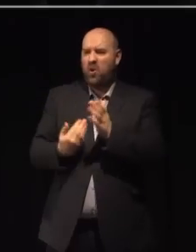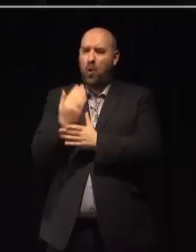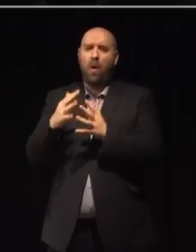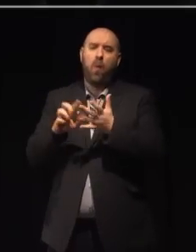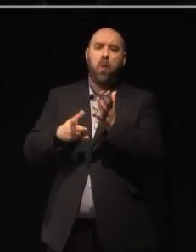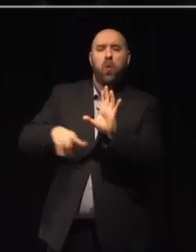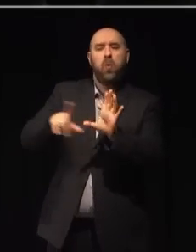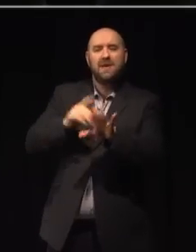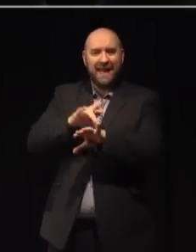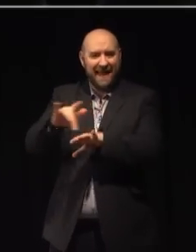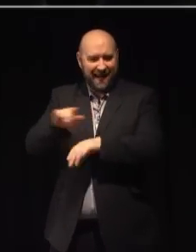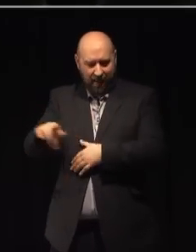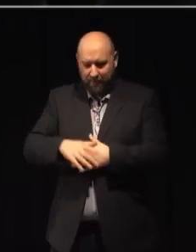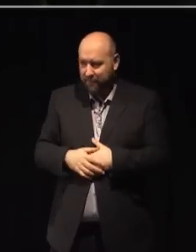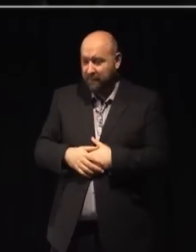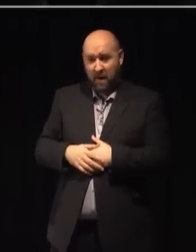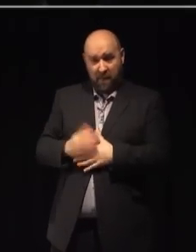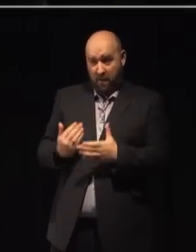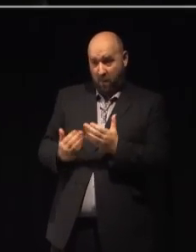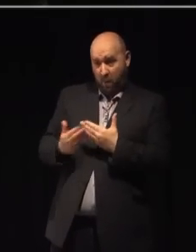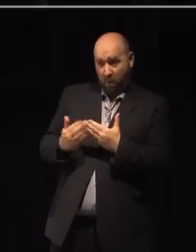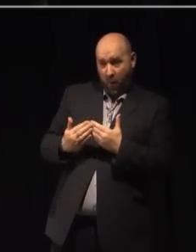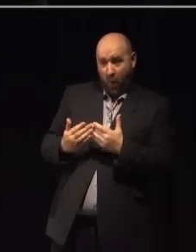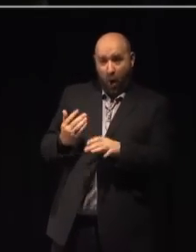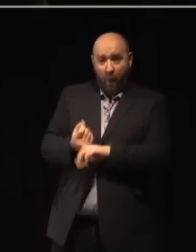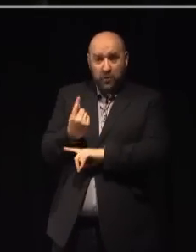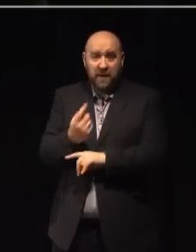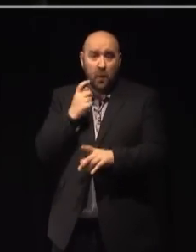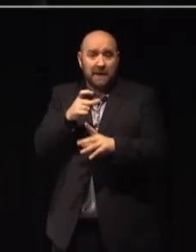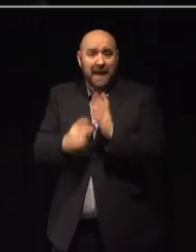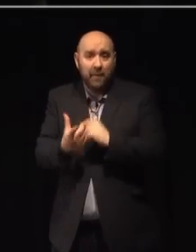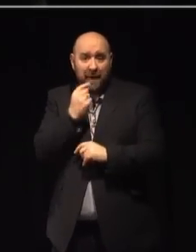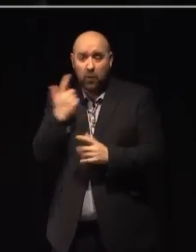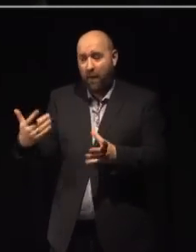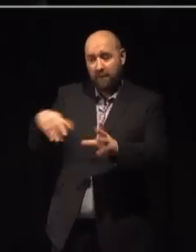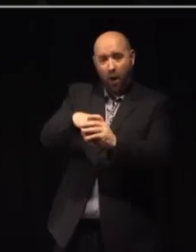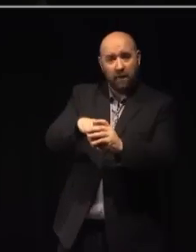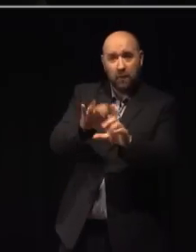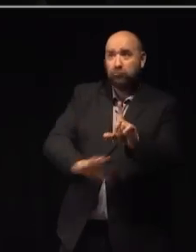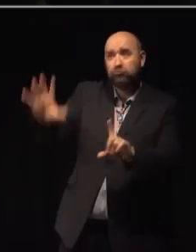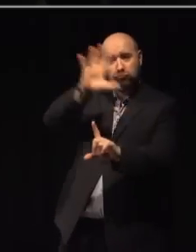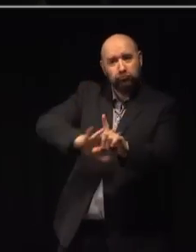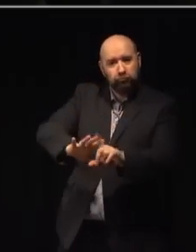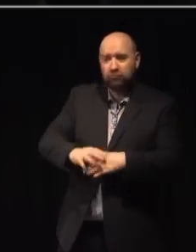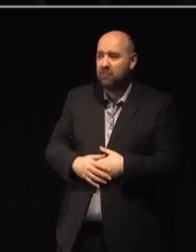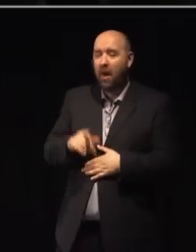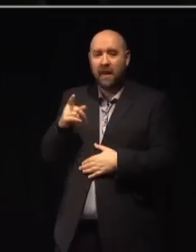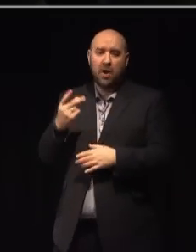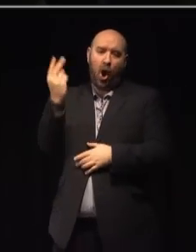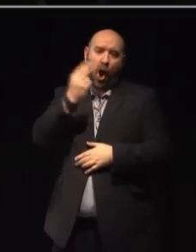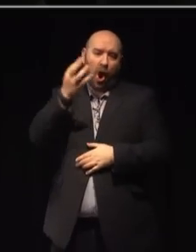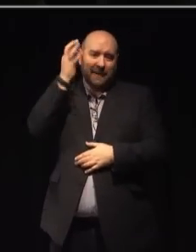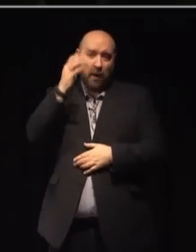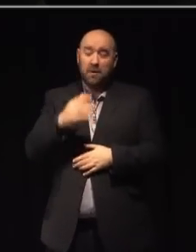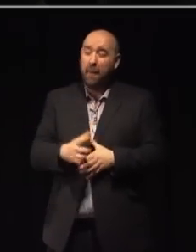This will produce work that offers opportunities for disabled people across the country. This is the Arts Council's largest